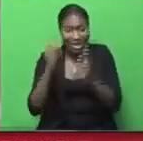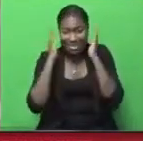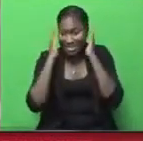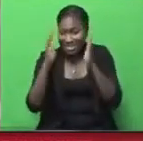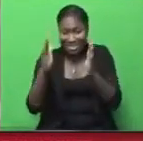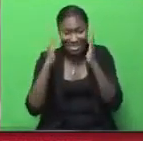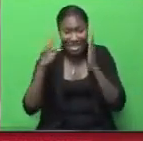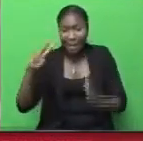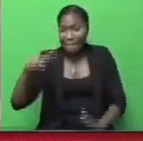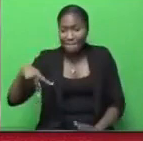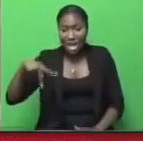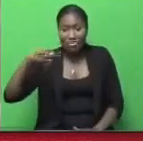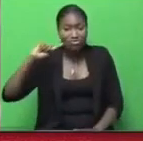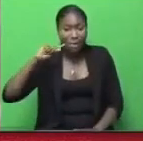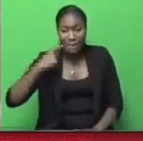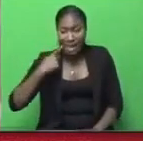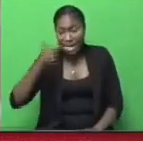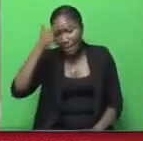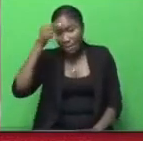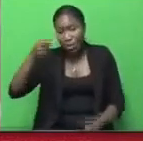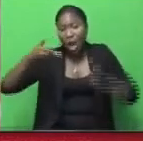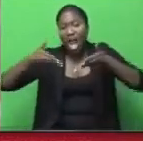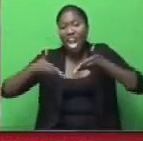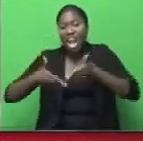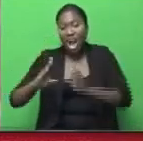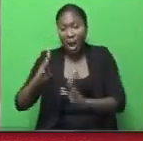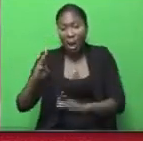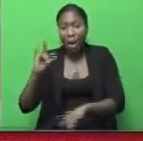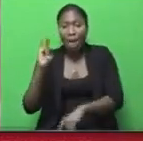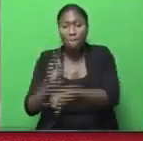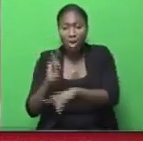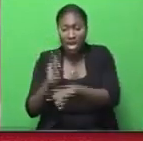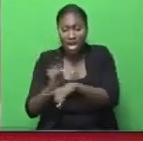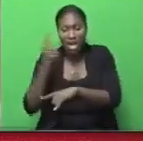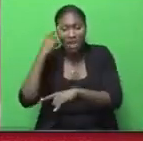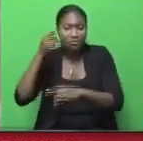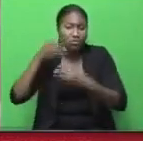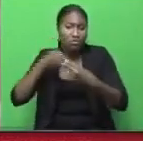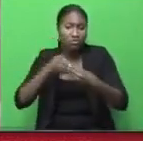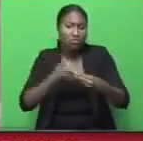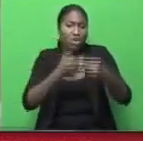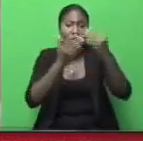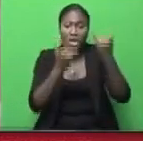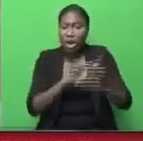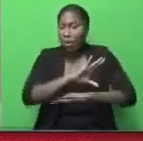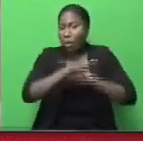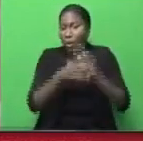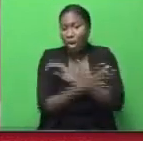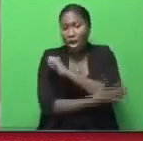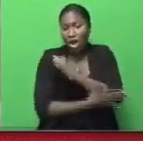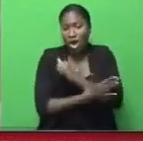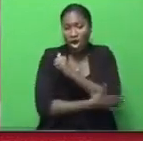great Patrick Manning, because you allowed the bully to form a cabinet, and now the entire country is being bullied.